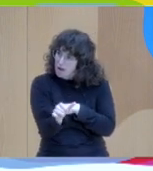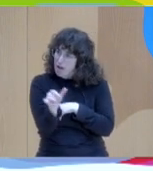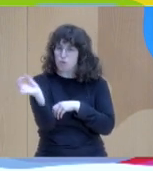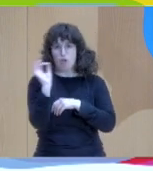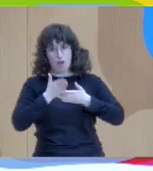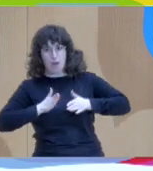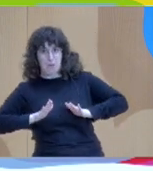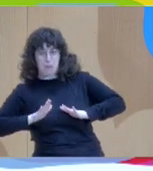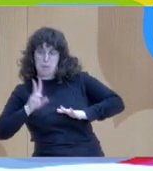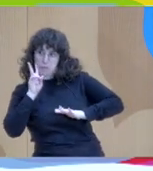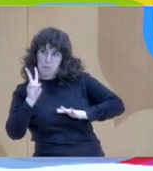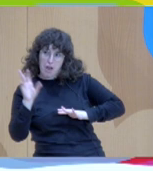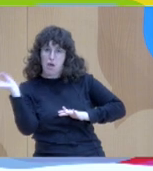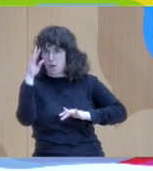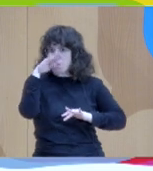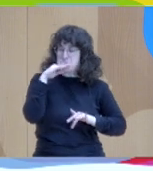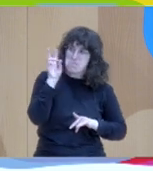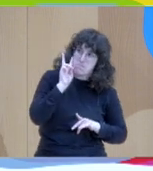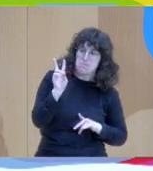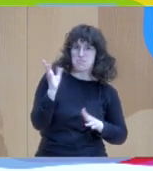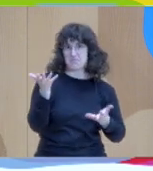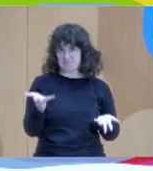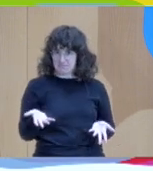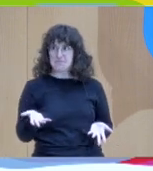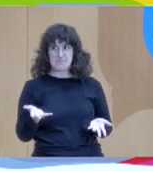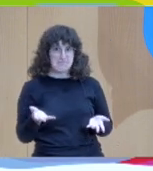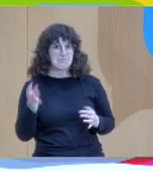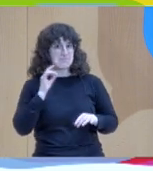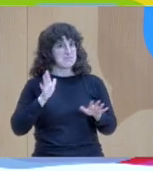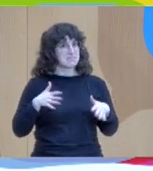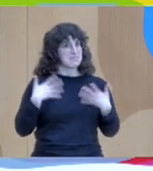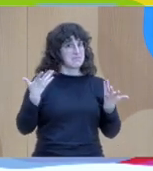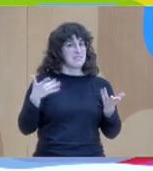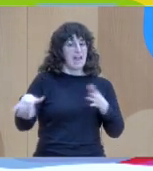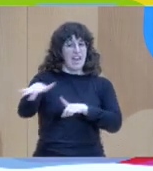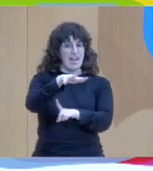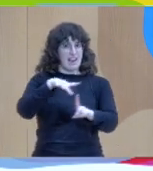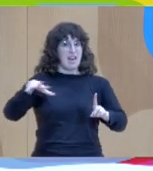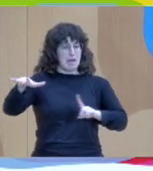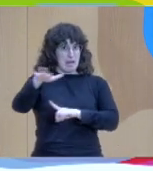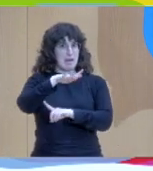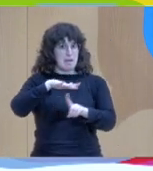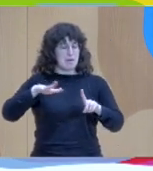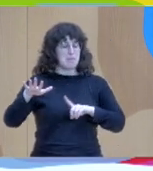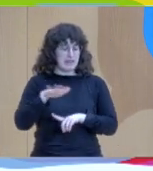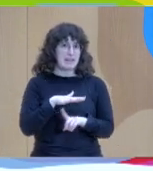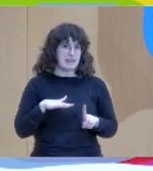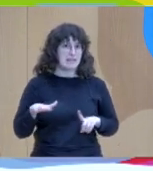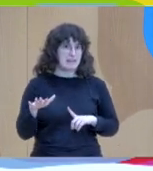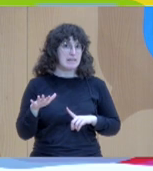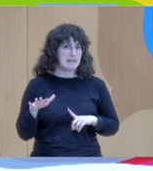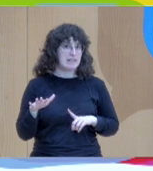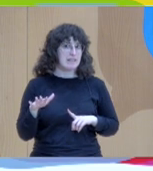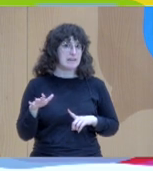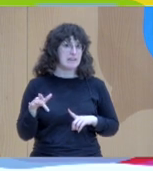a change in the atmosphere when people start to use this tool because you are handing people